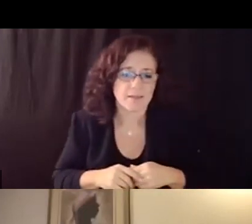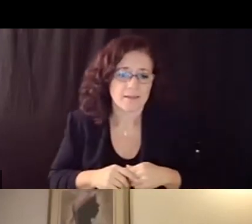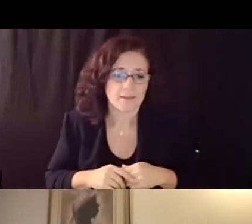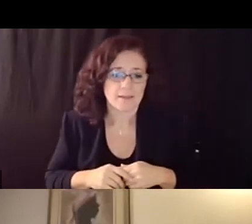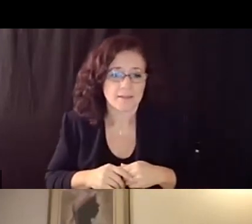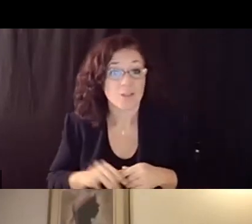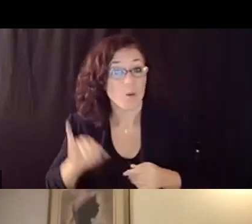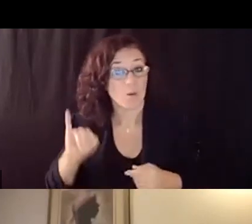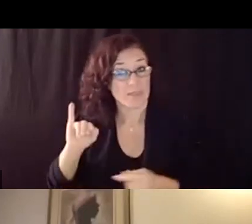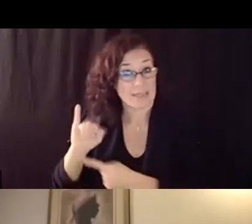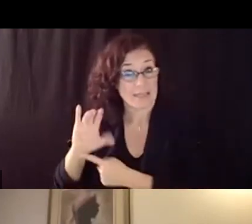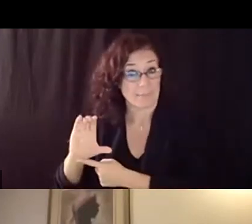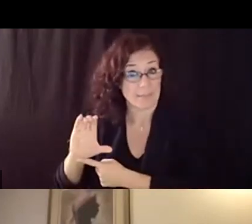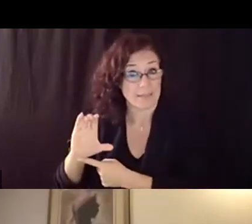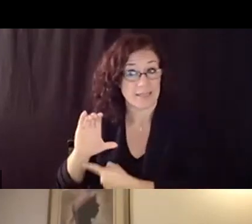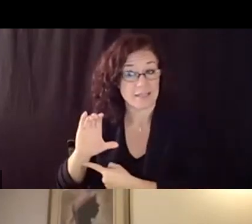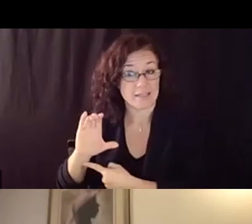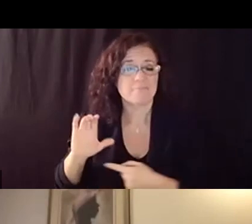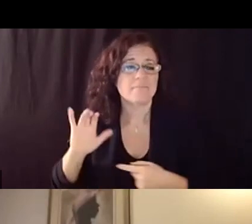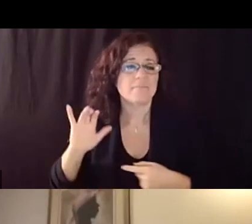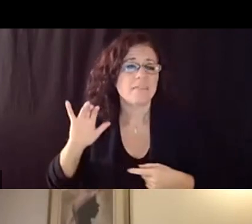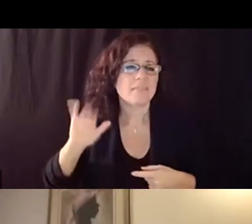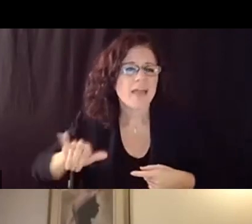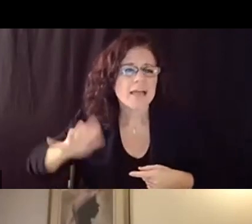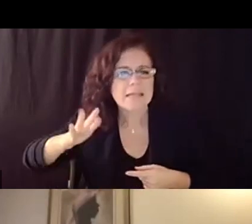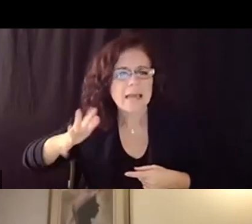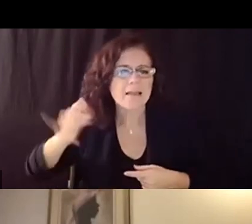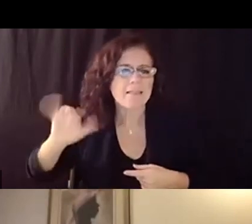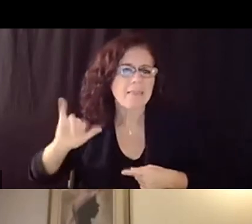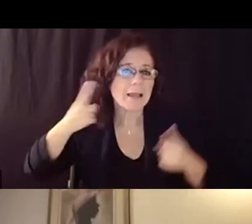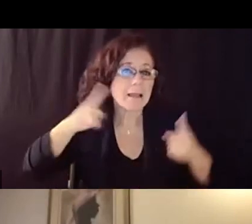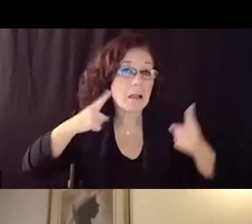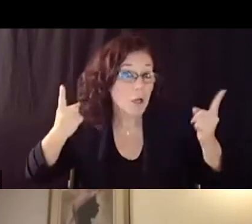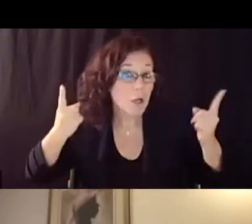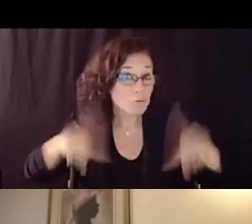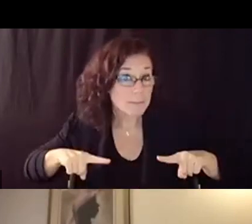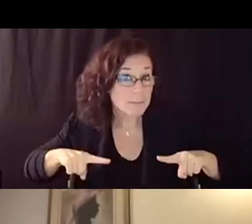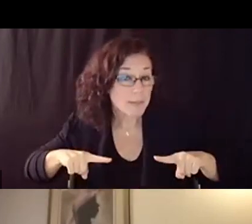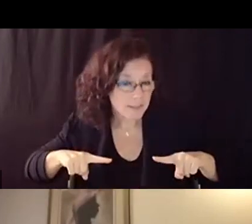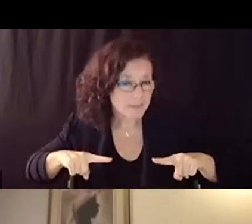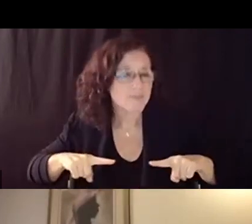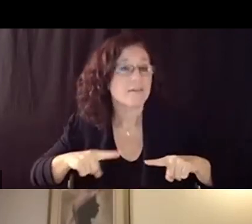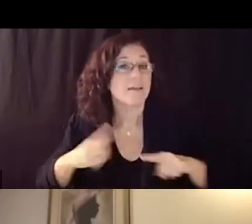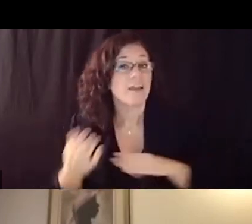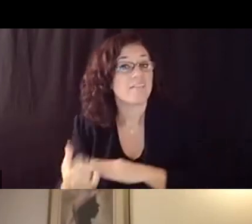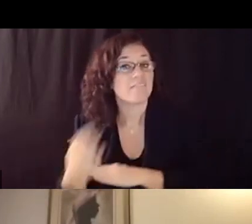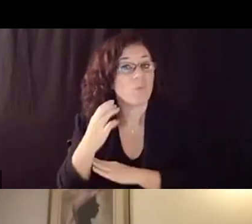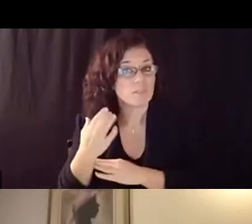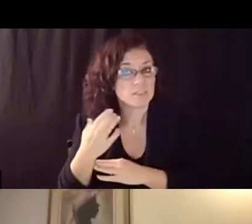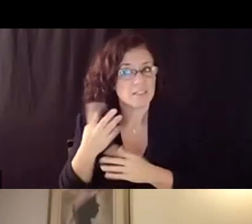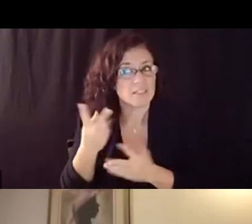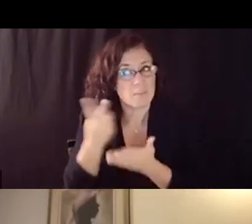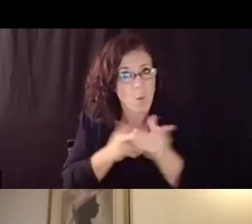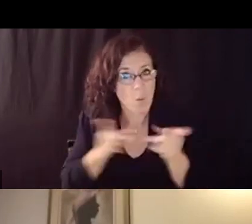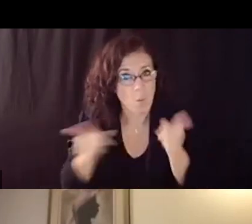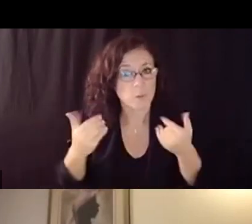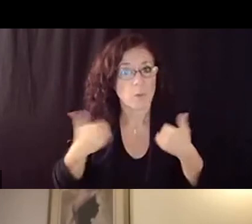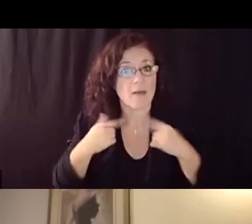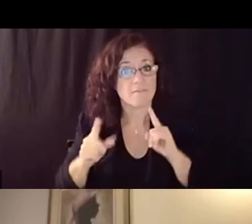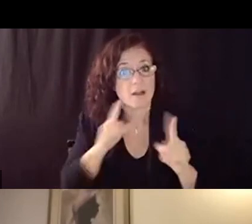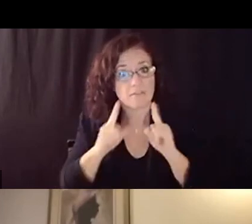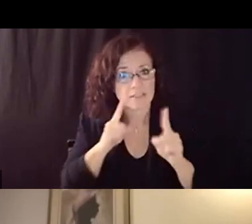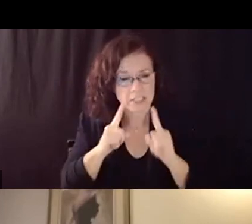agreement where it pushes the conversation to identify key learning um